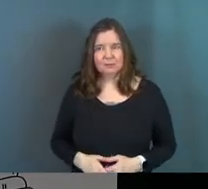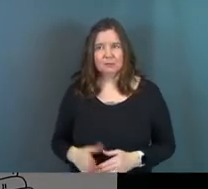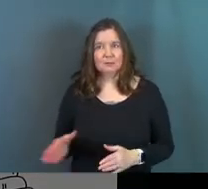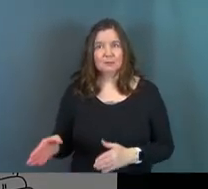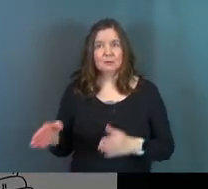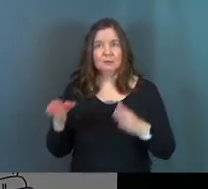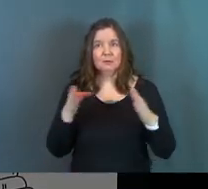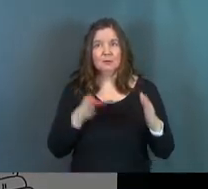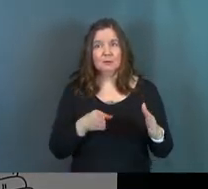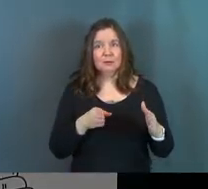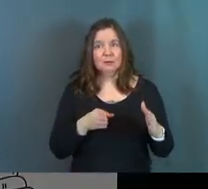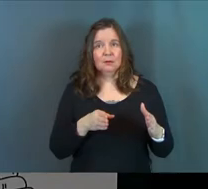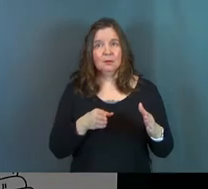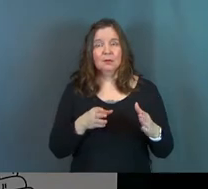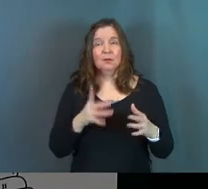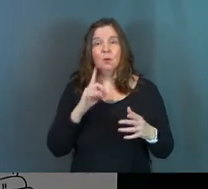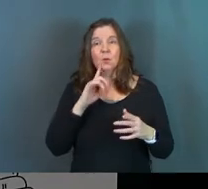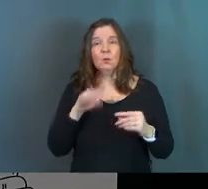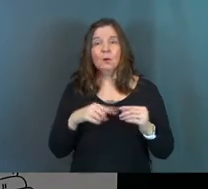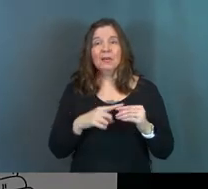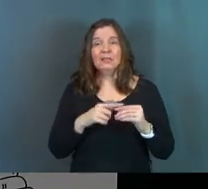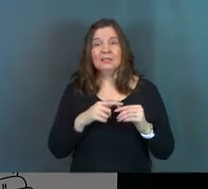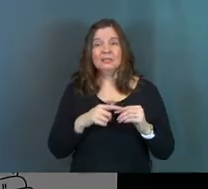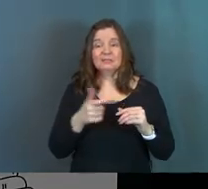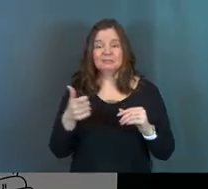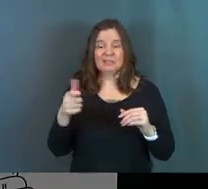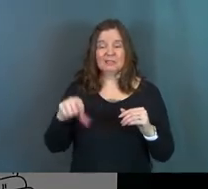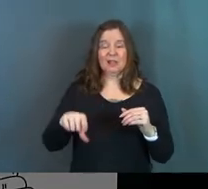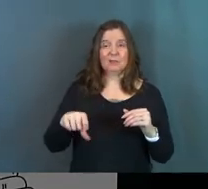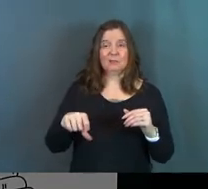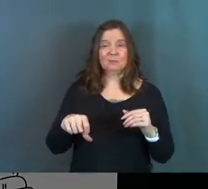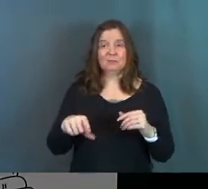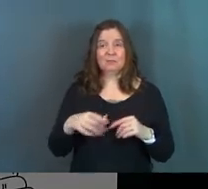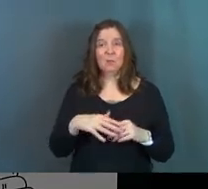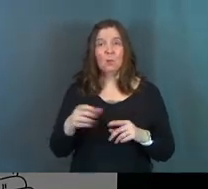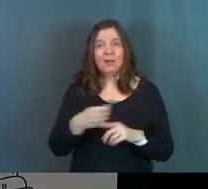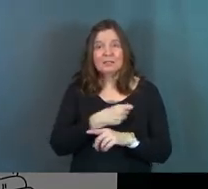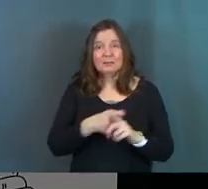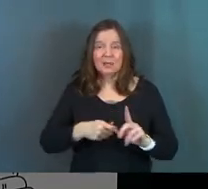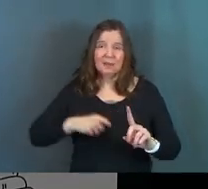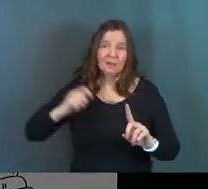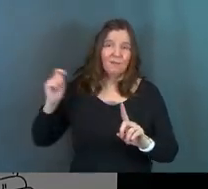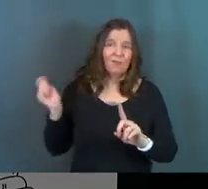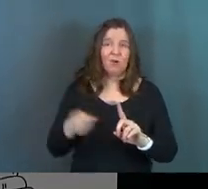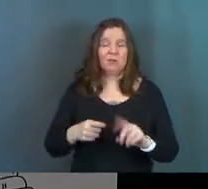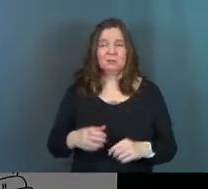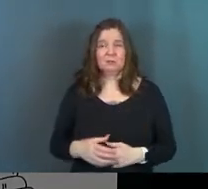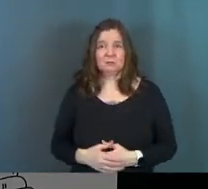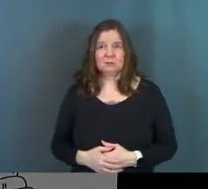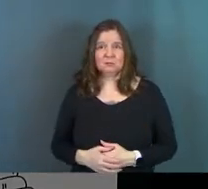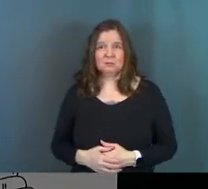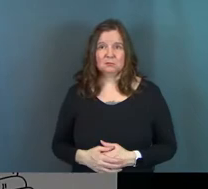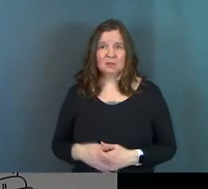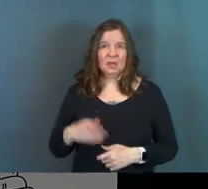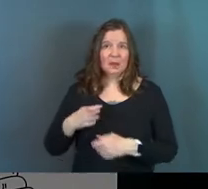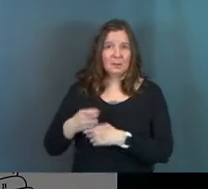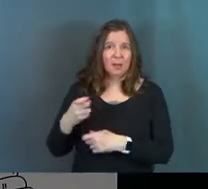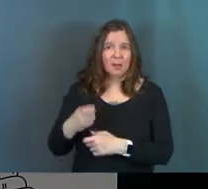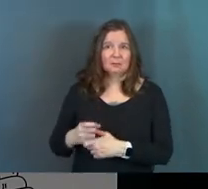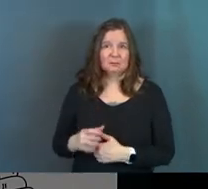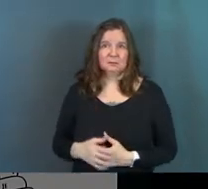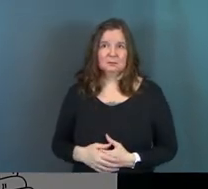condemned and traded for a murderer, should have been Peter. When he's beaten and flogged and mocked